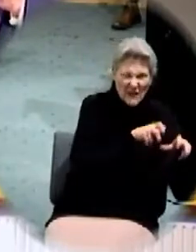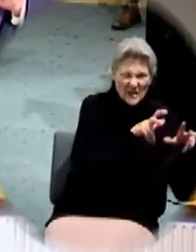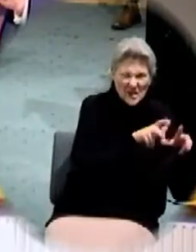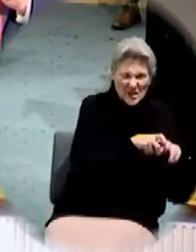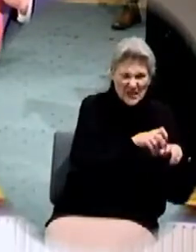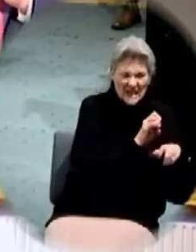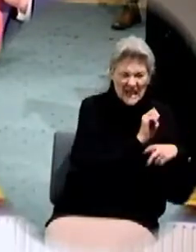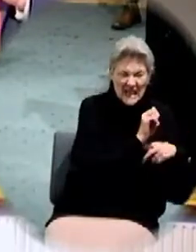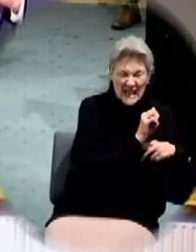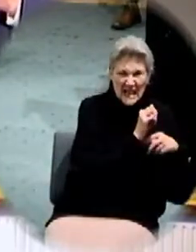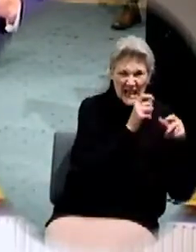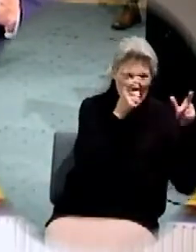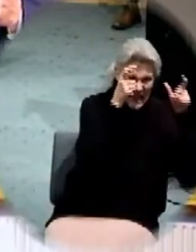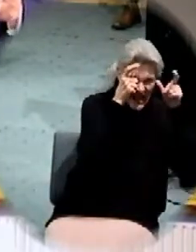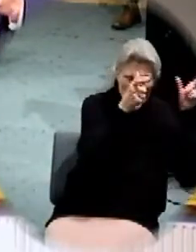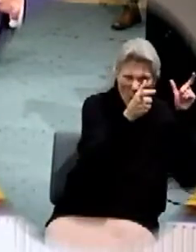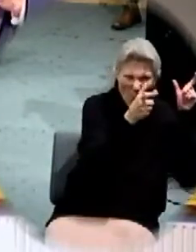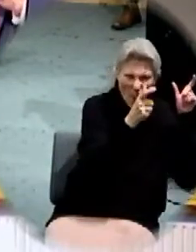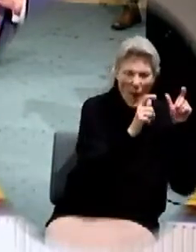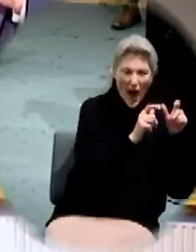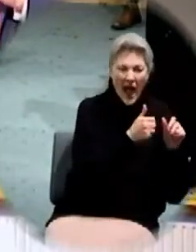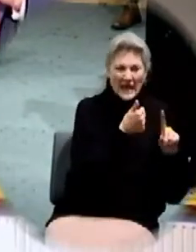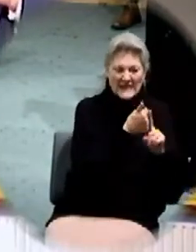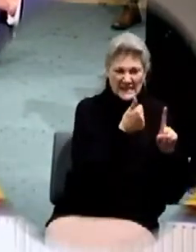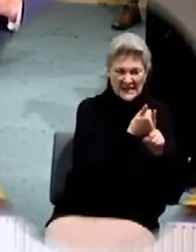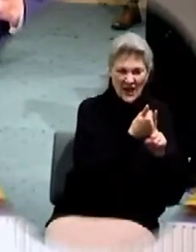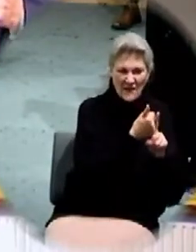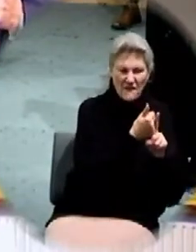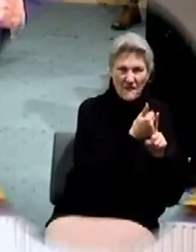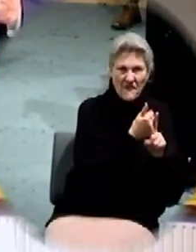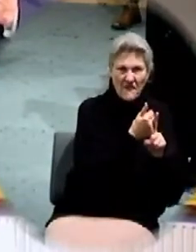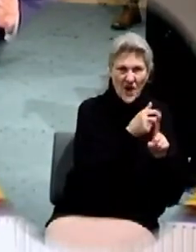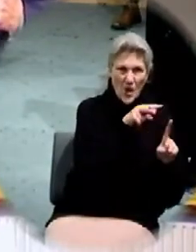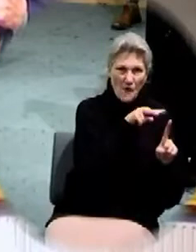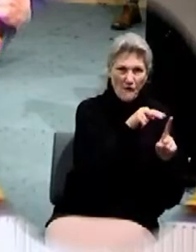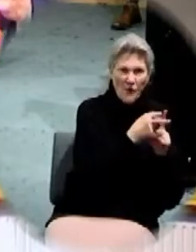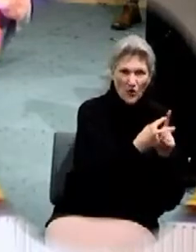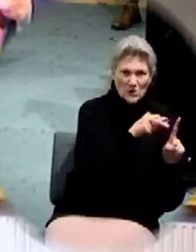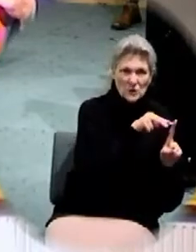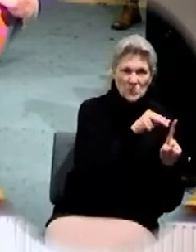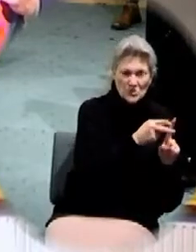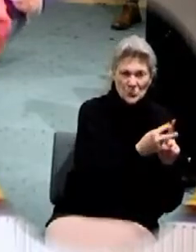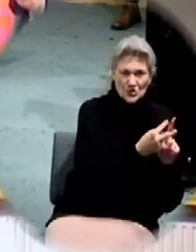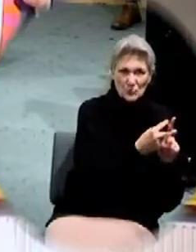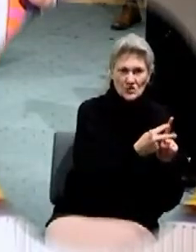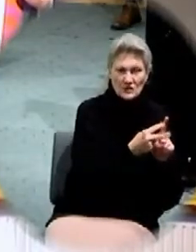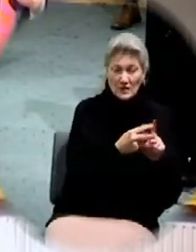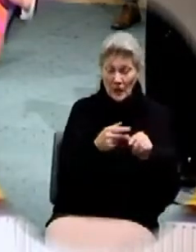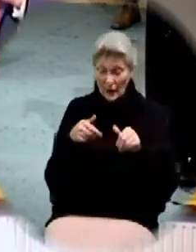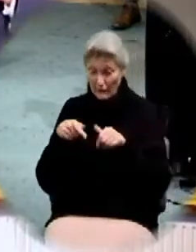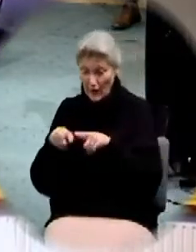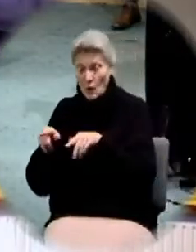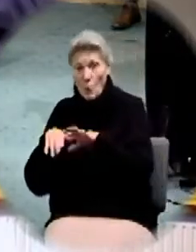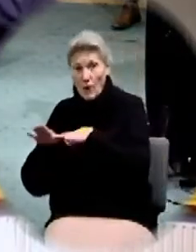centeredness as long as I walk in the light I will not stumble